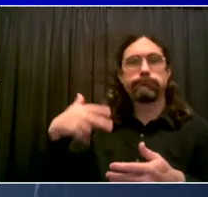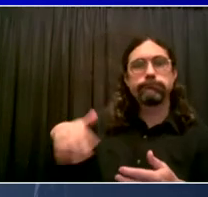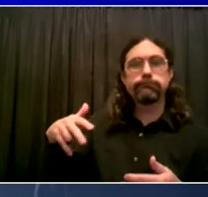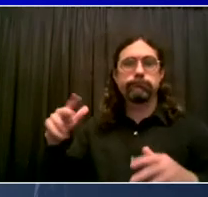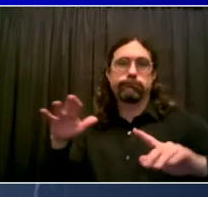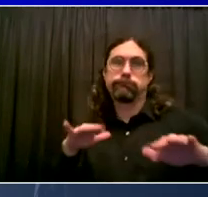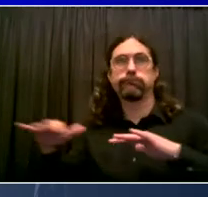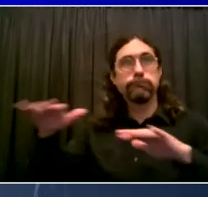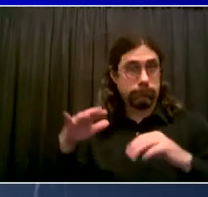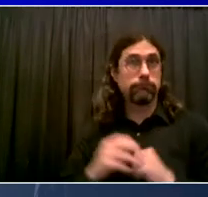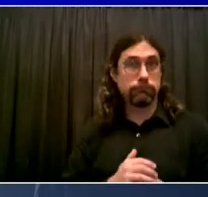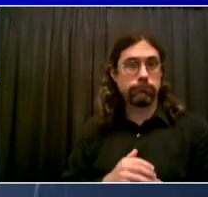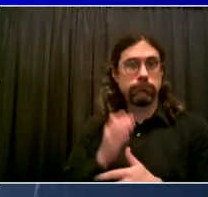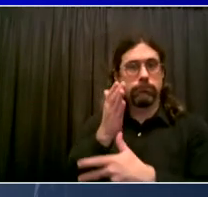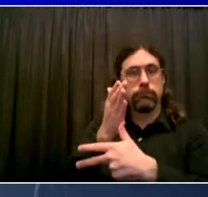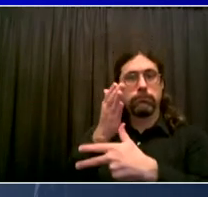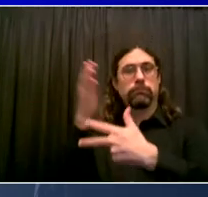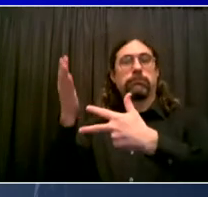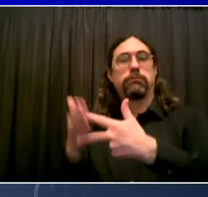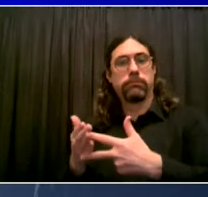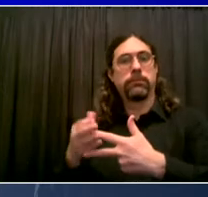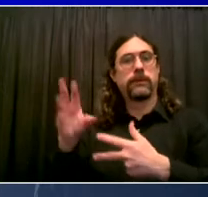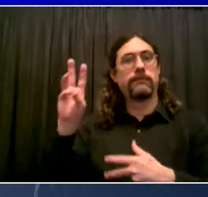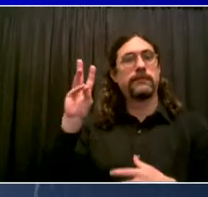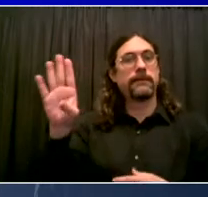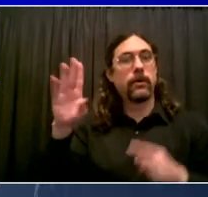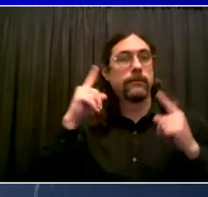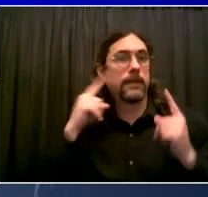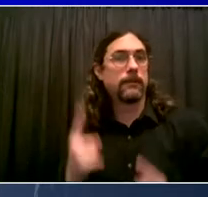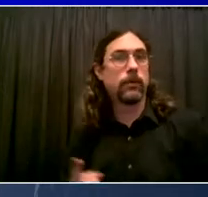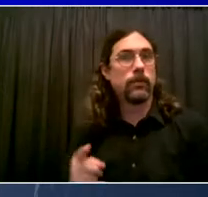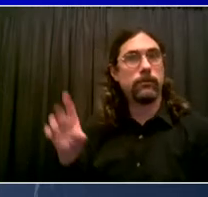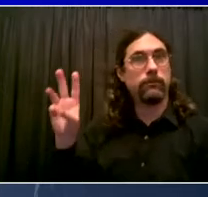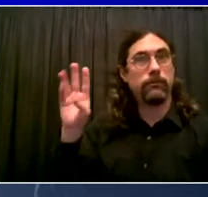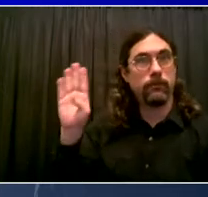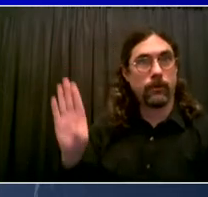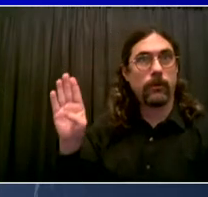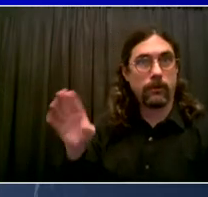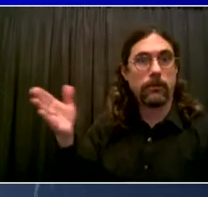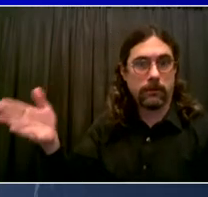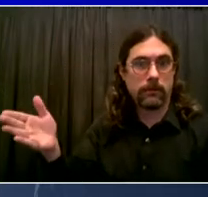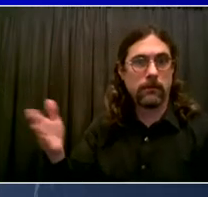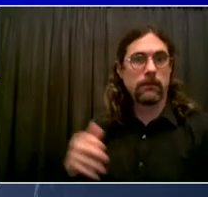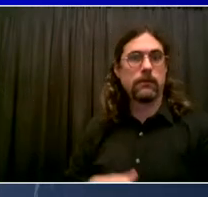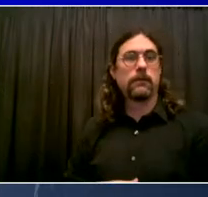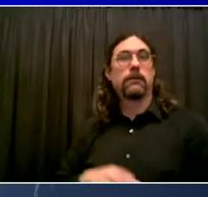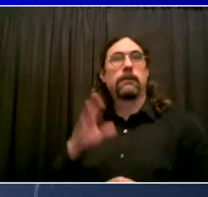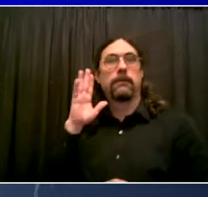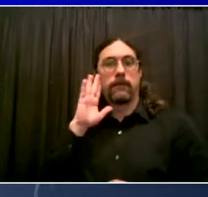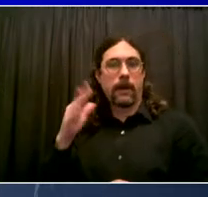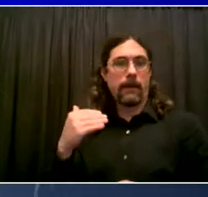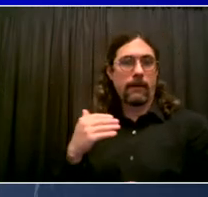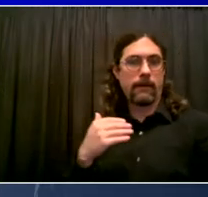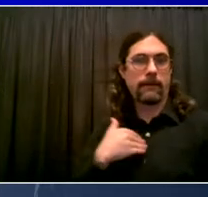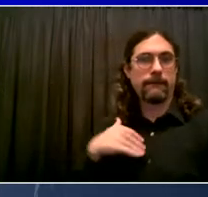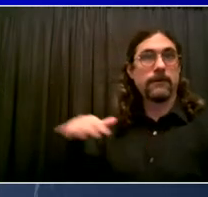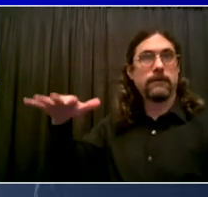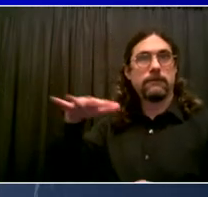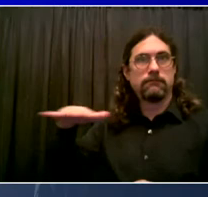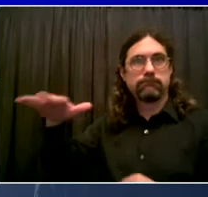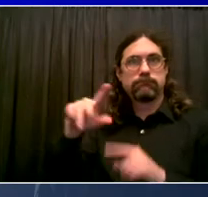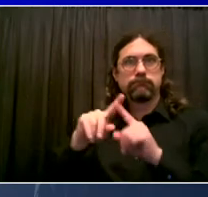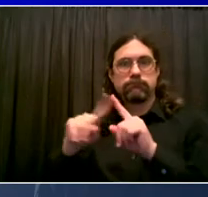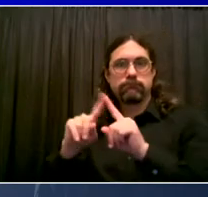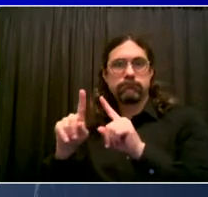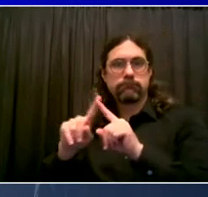group that is providing a performance to share expressions of the loss that people have experienced, but also the resiliency and the